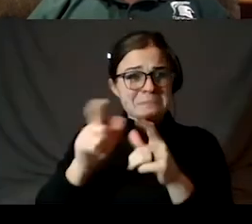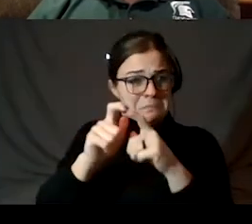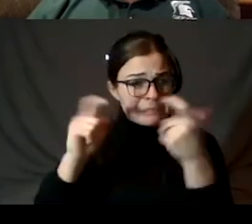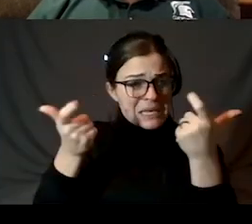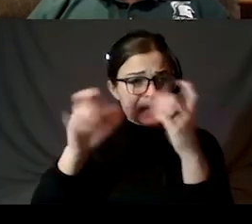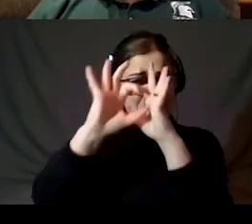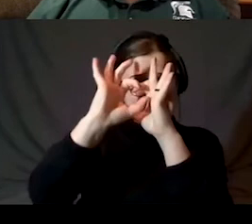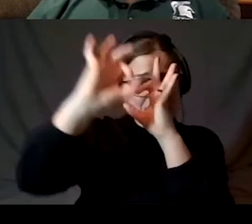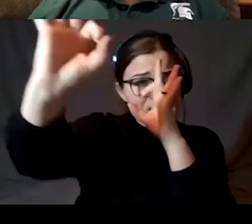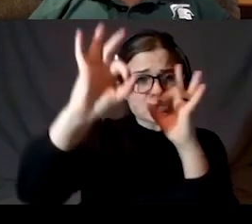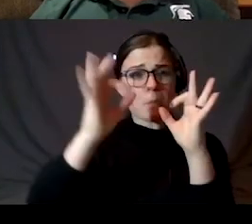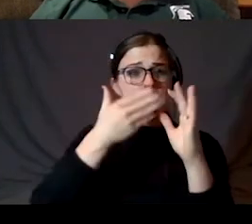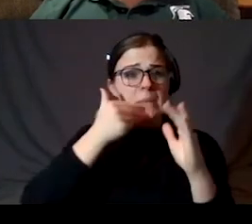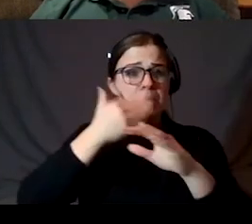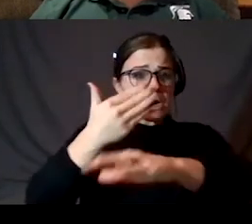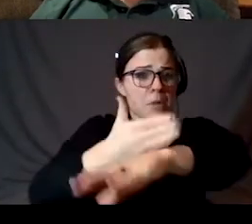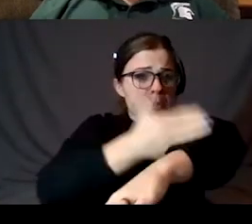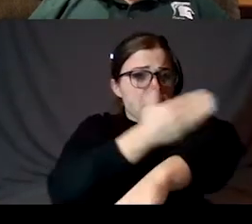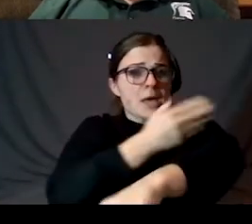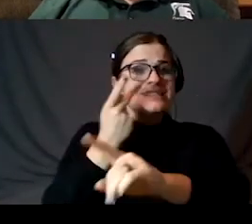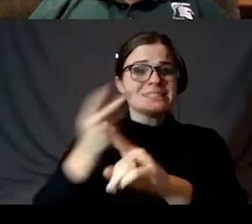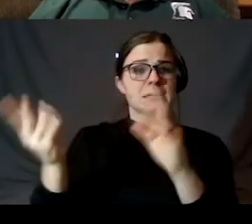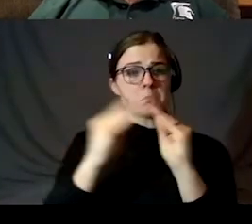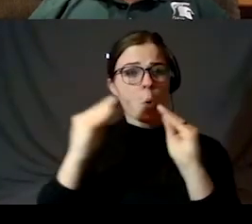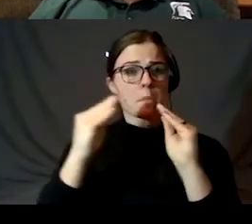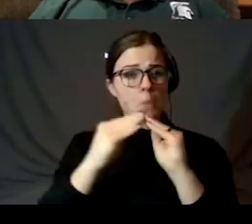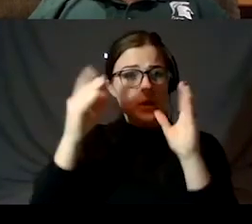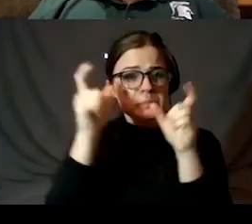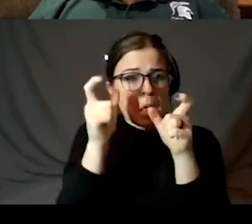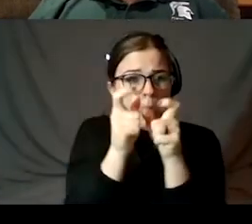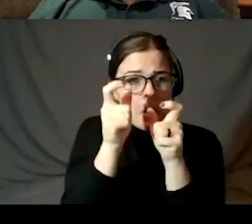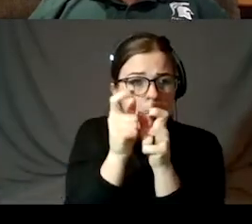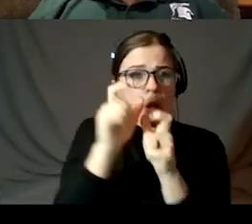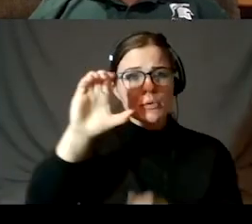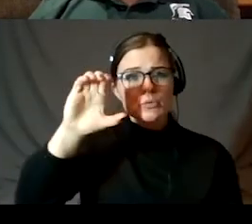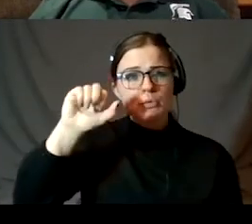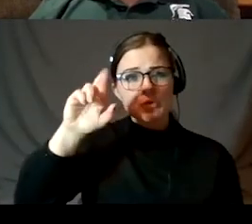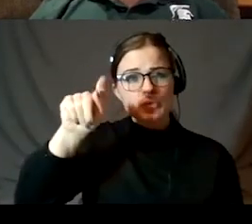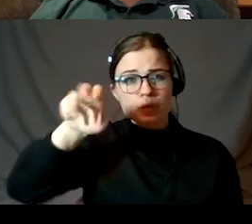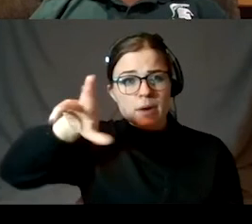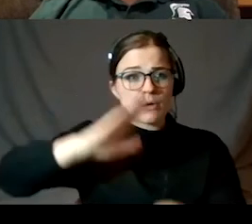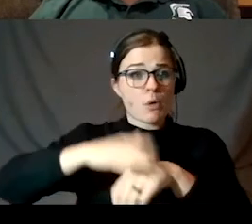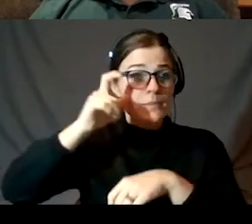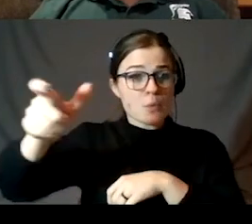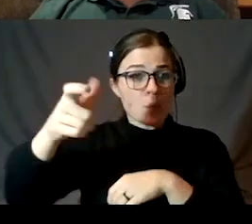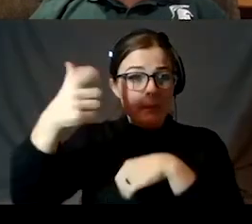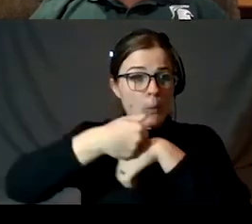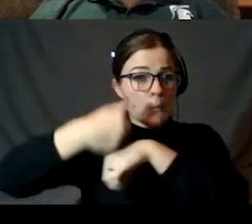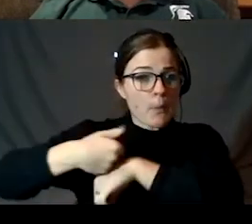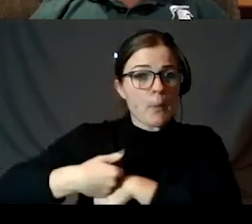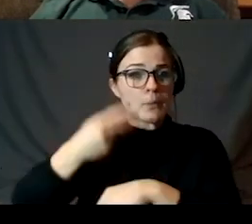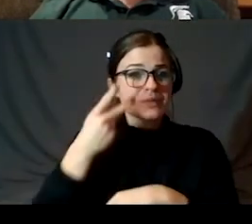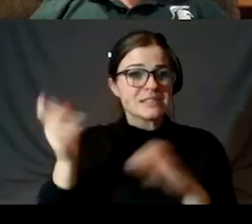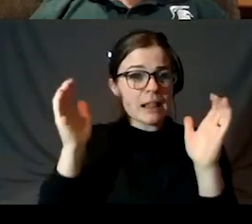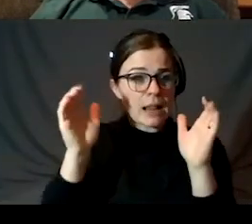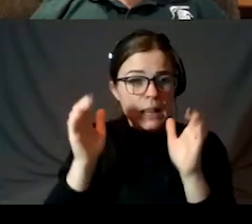are craters of every size on the Moon, even down to microscopic craters, which we can see from tiny